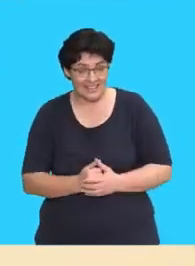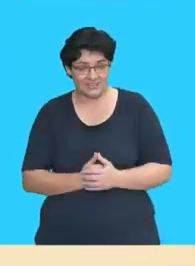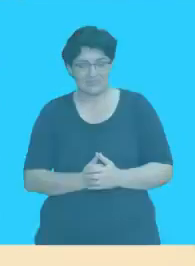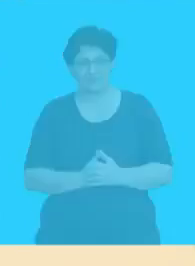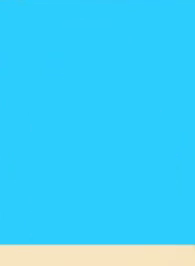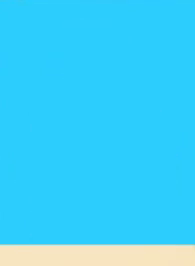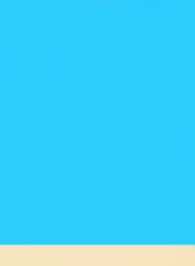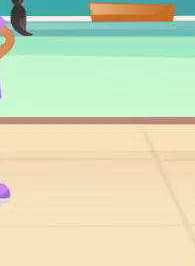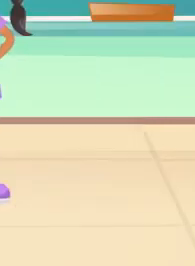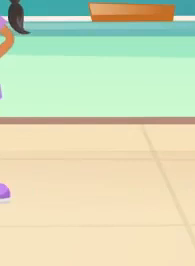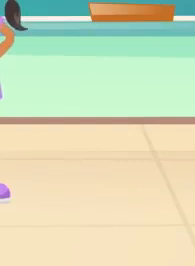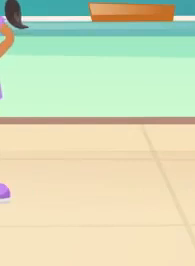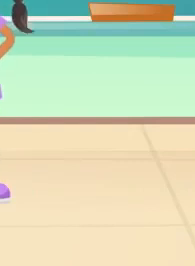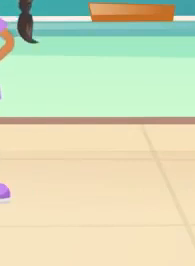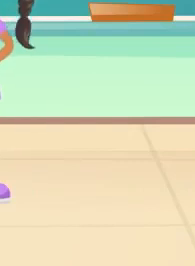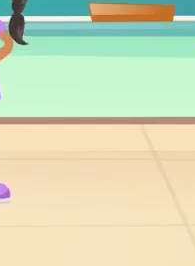again.